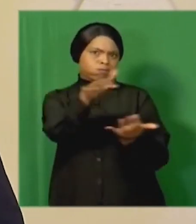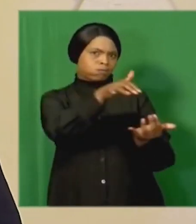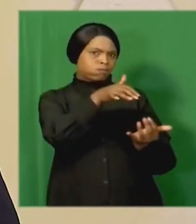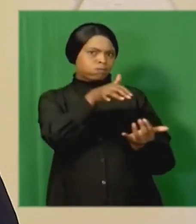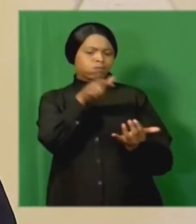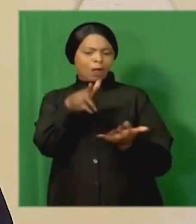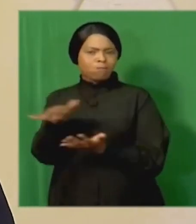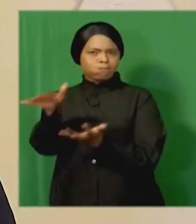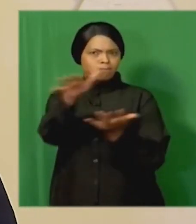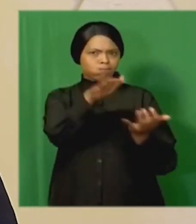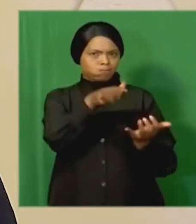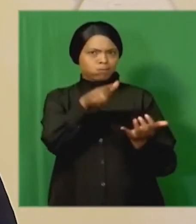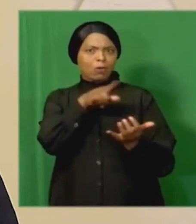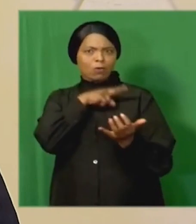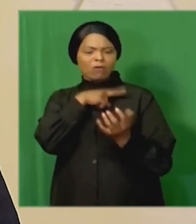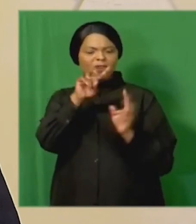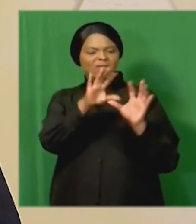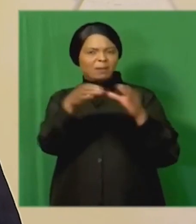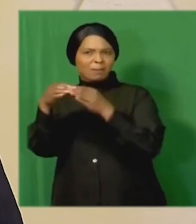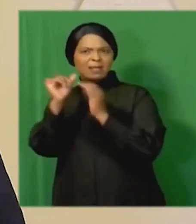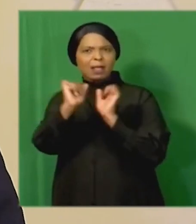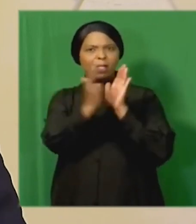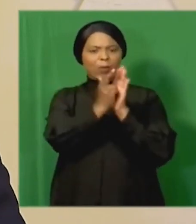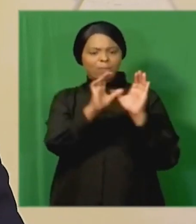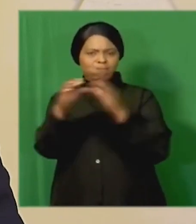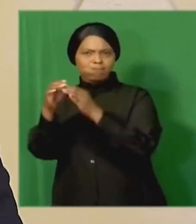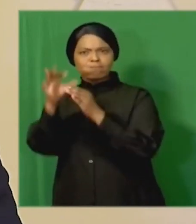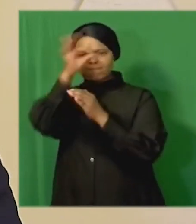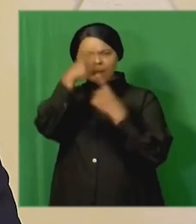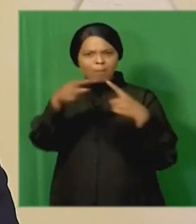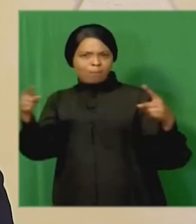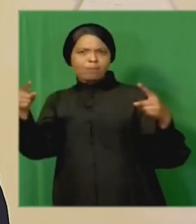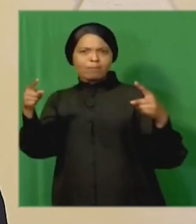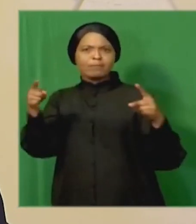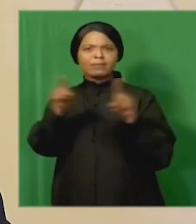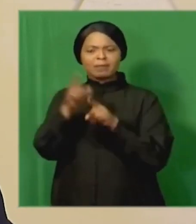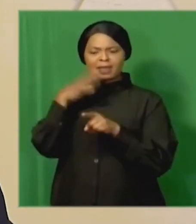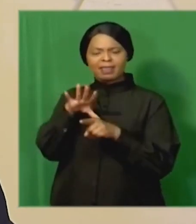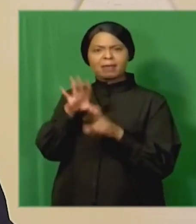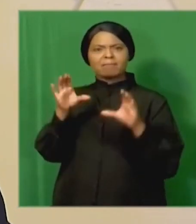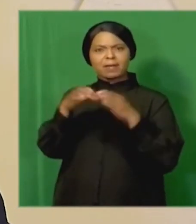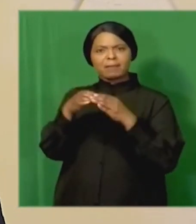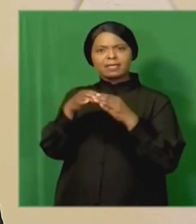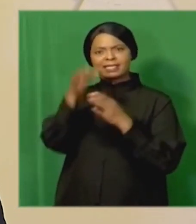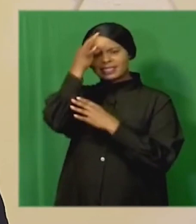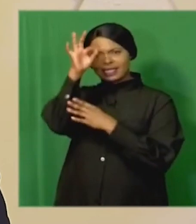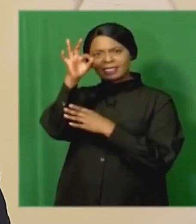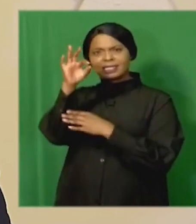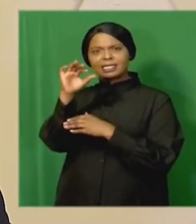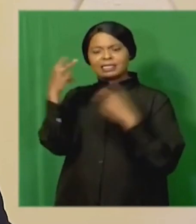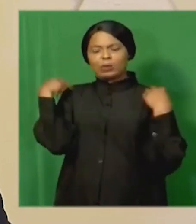reports to various law enforcement agencies other bodies like the state security